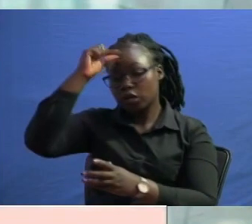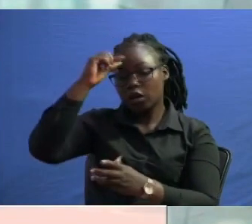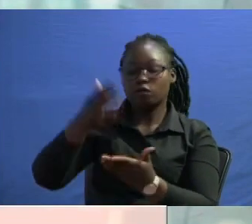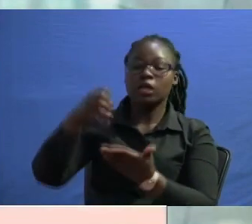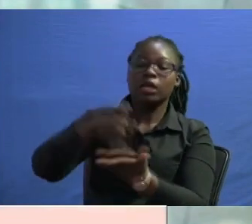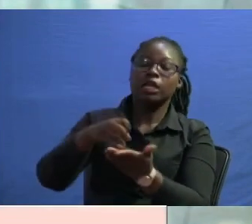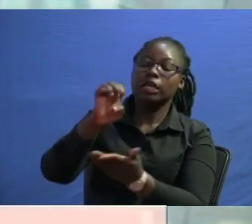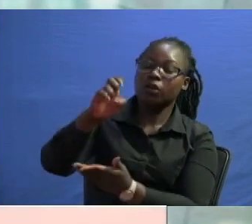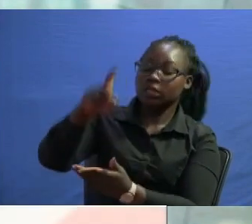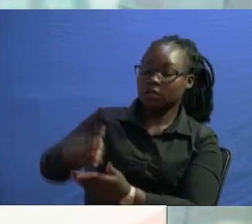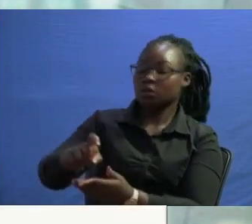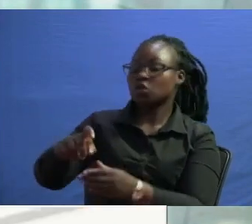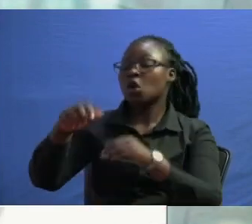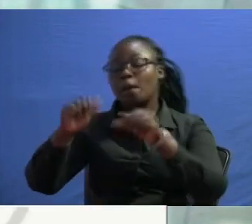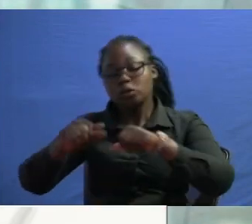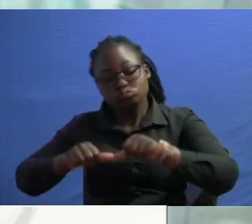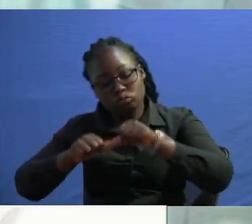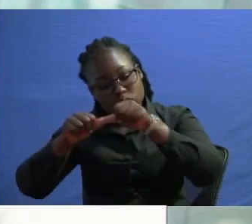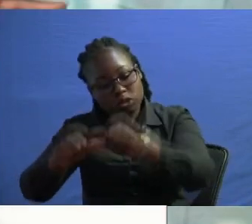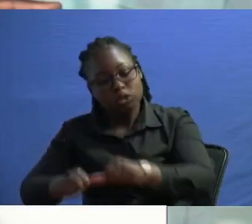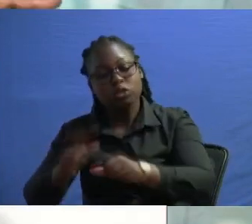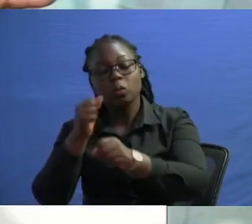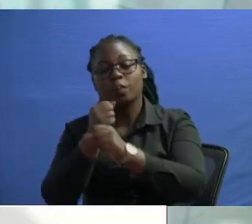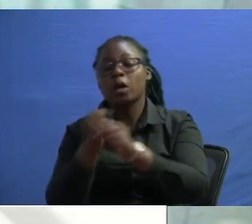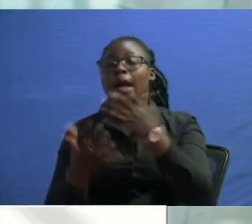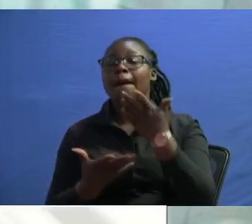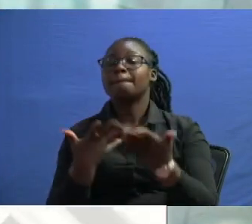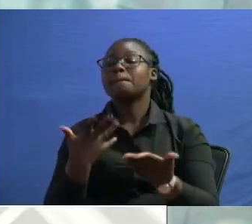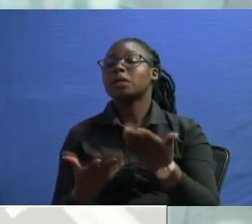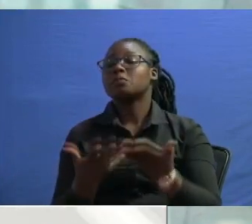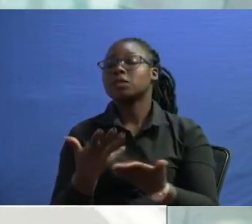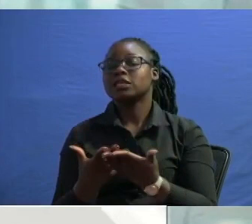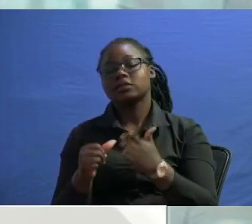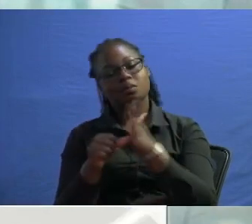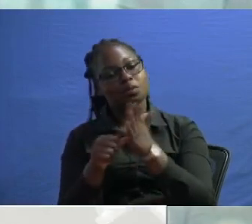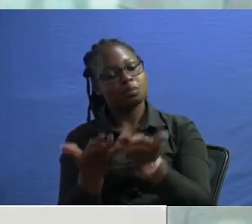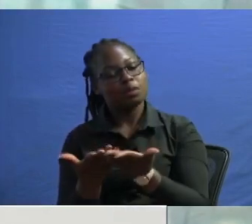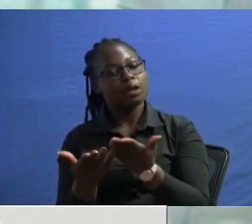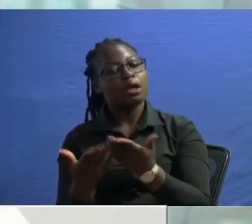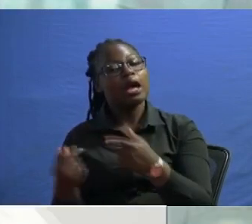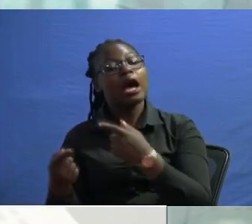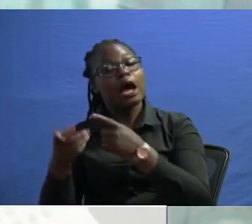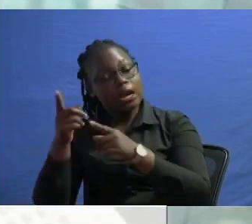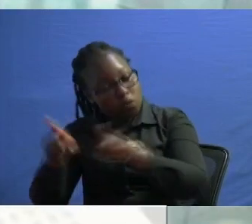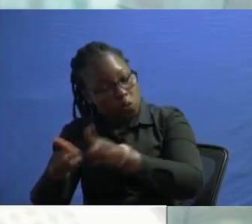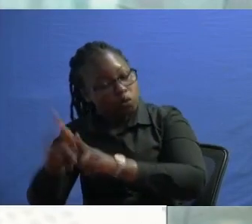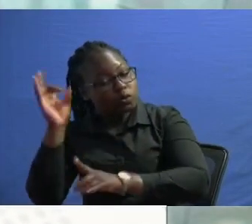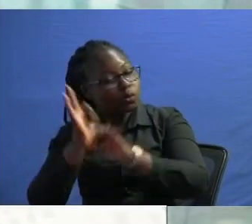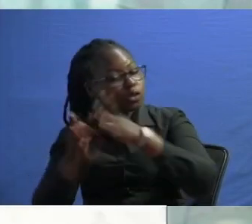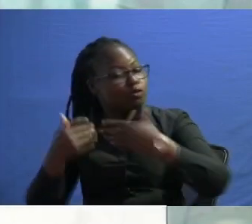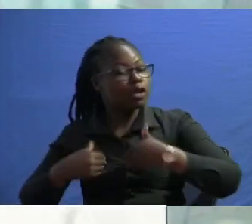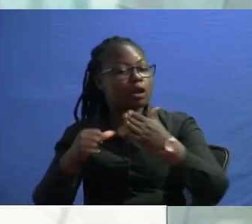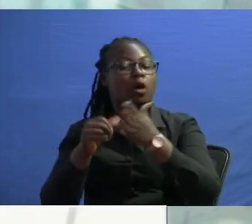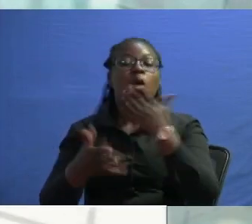will still operate unless uh uh it is a disaster and even if there is a disaster where the whole